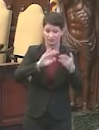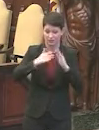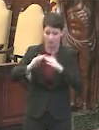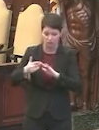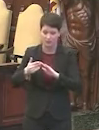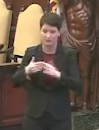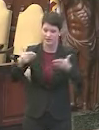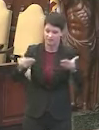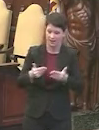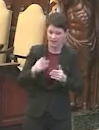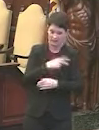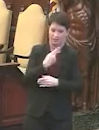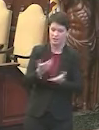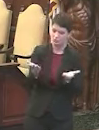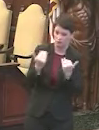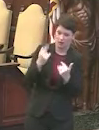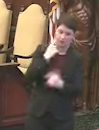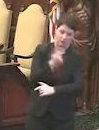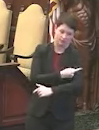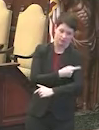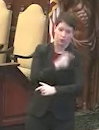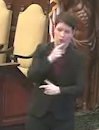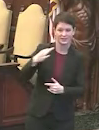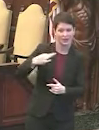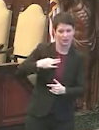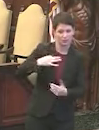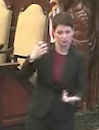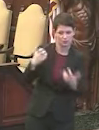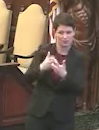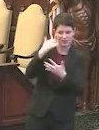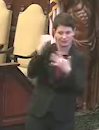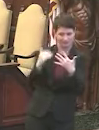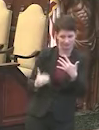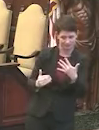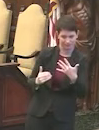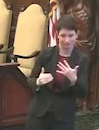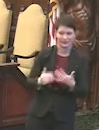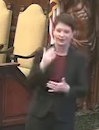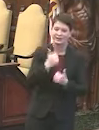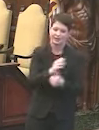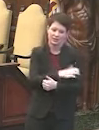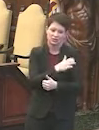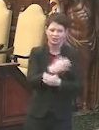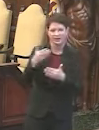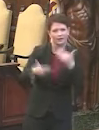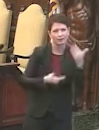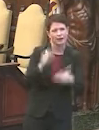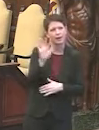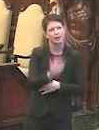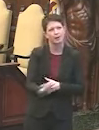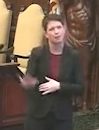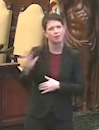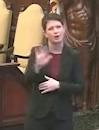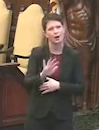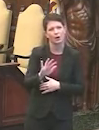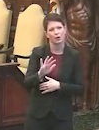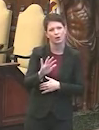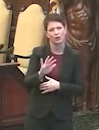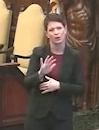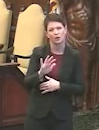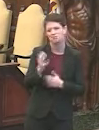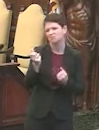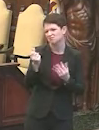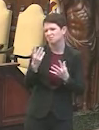inviting their patients in who meet these eligibility criteria. Each clinic is inviting in, on average, approximately 100 patients